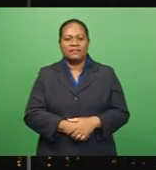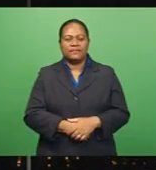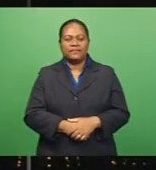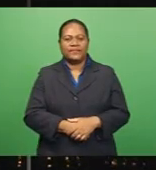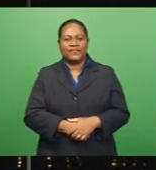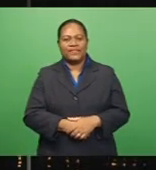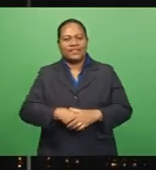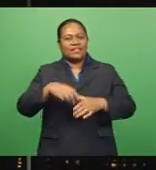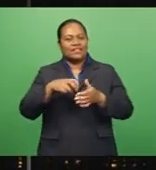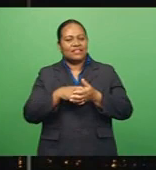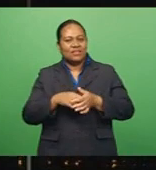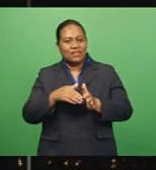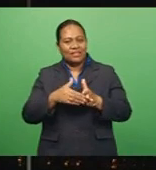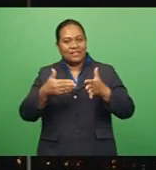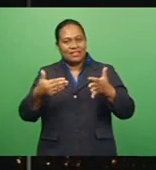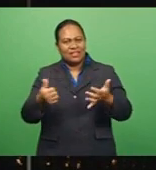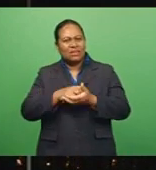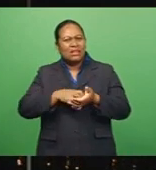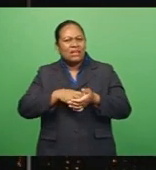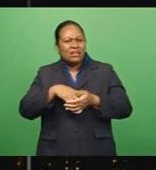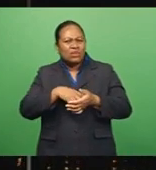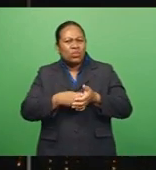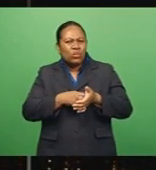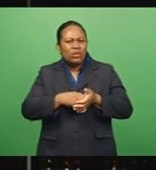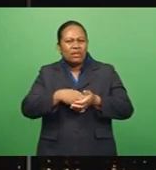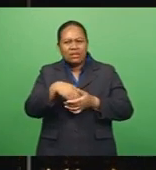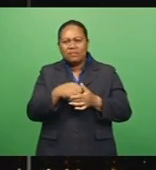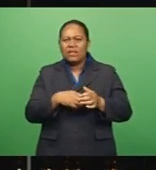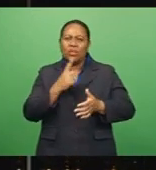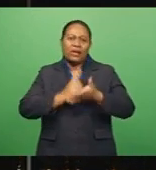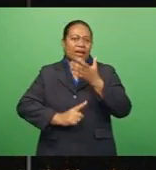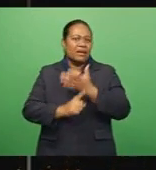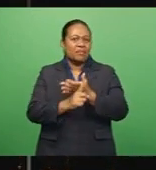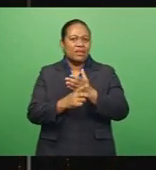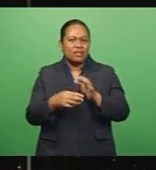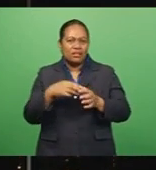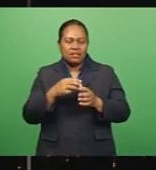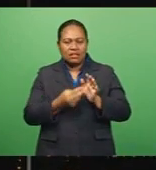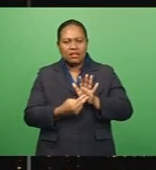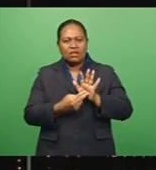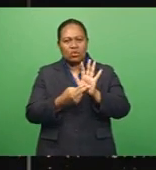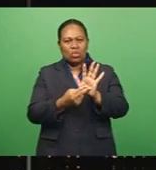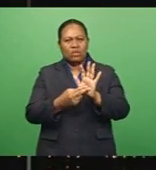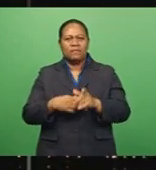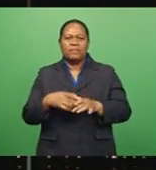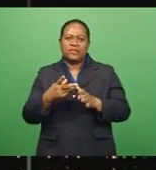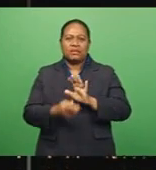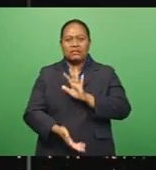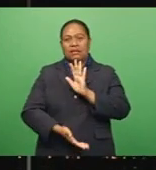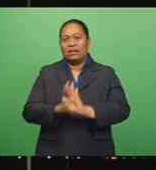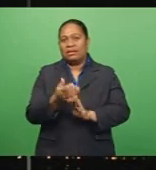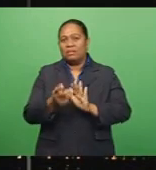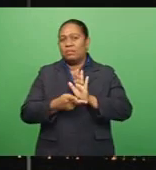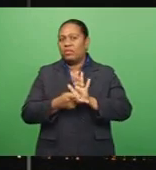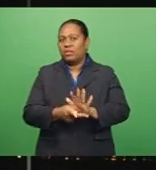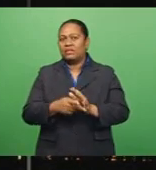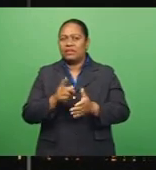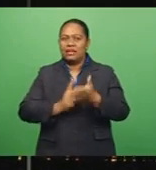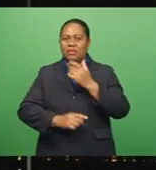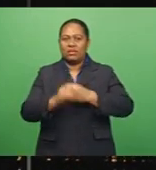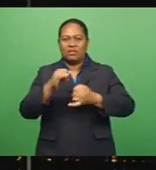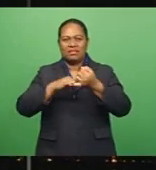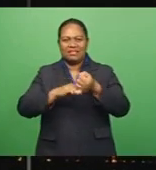A weak frontal system to the north is gradually moving away from Fiji as a high-pressure system to the south